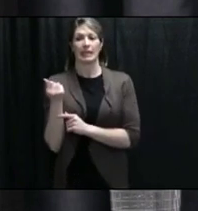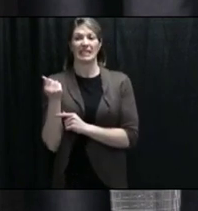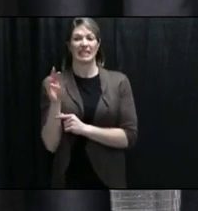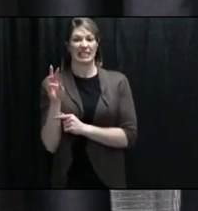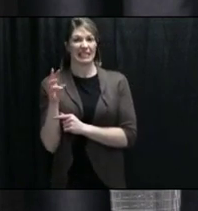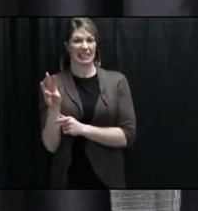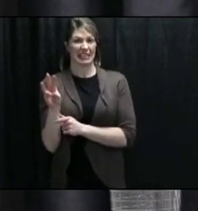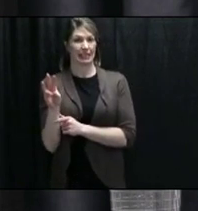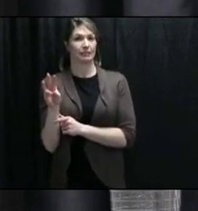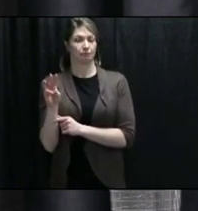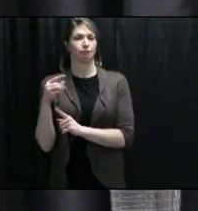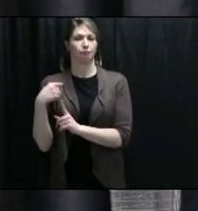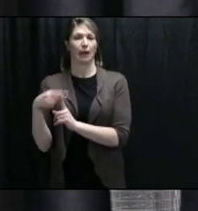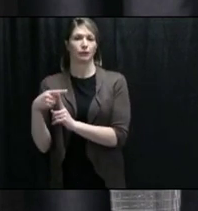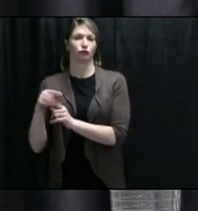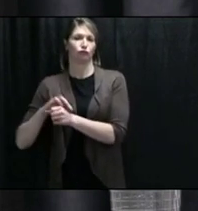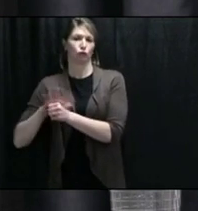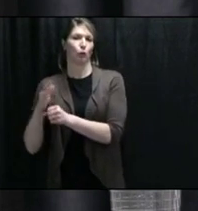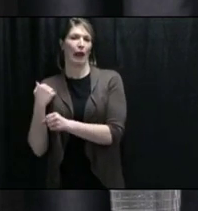tested positive.